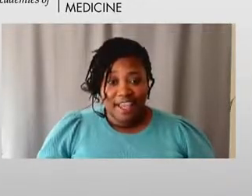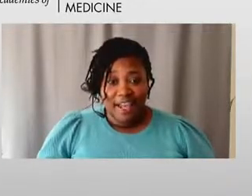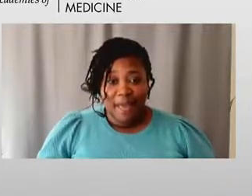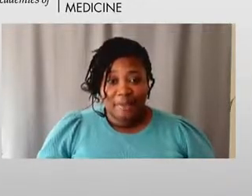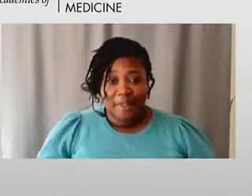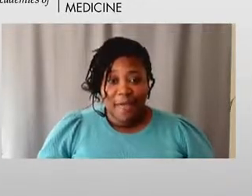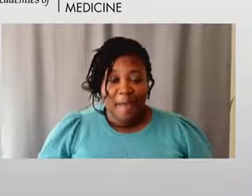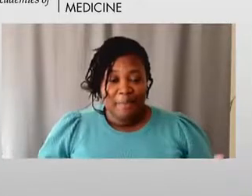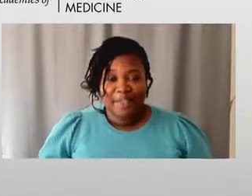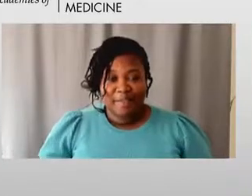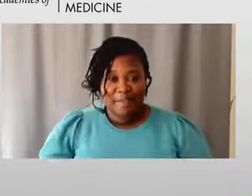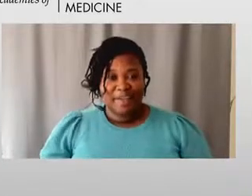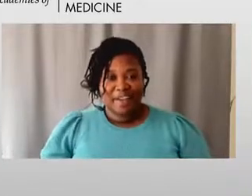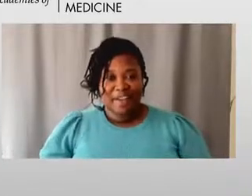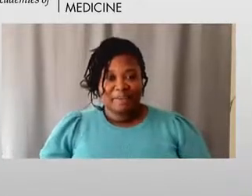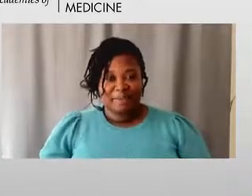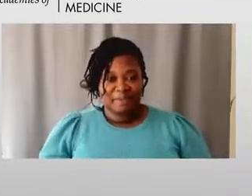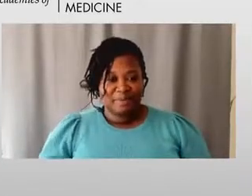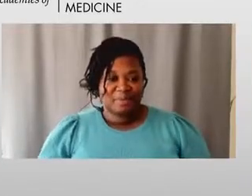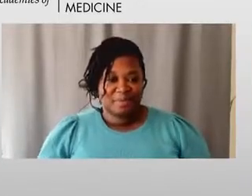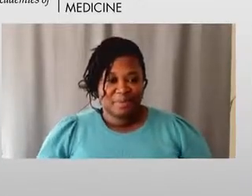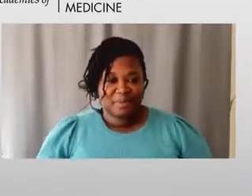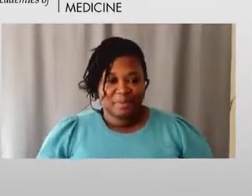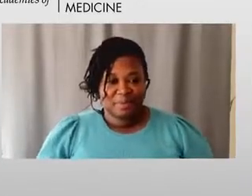here today. And I'm so happy to be here today.